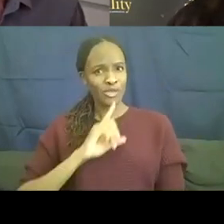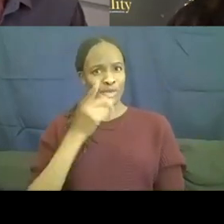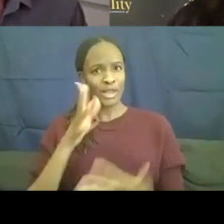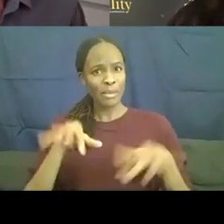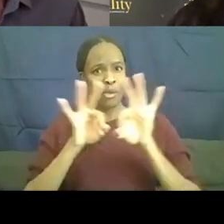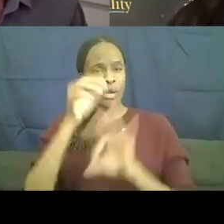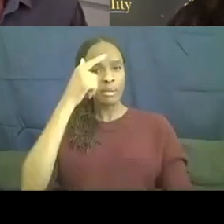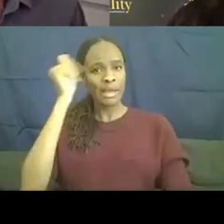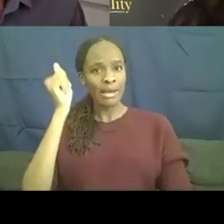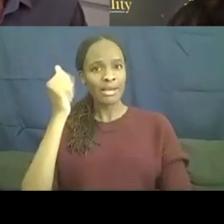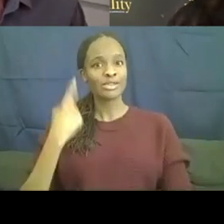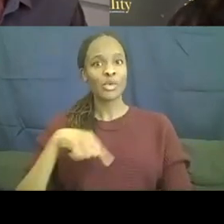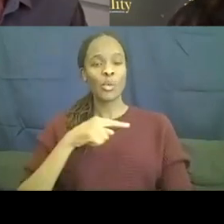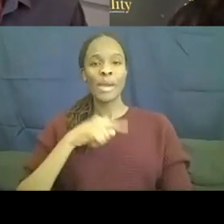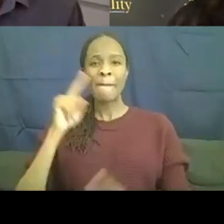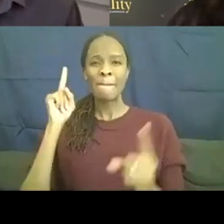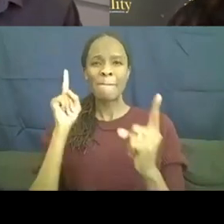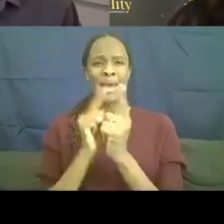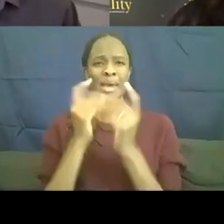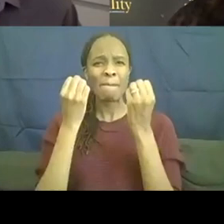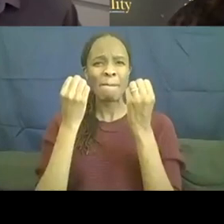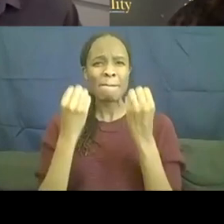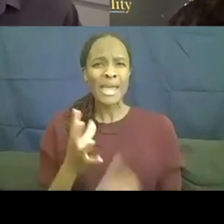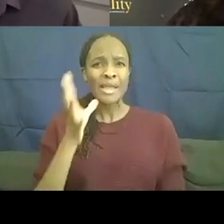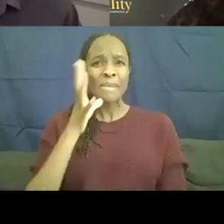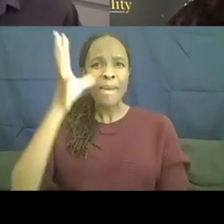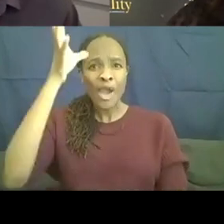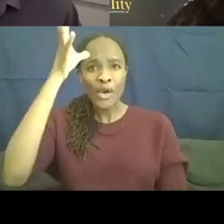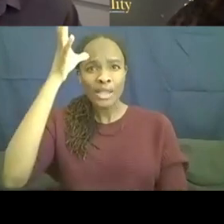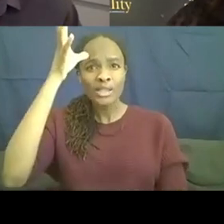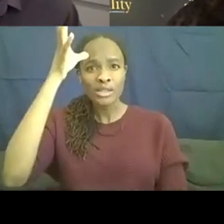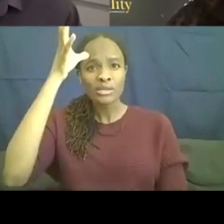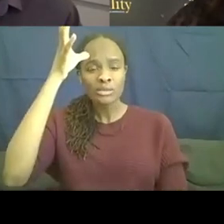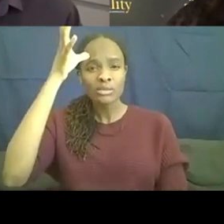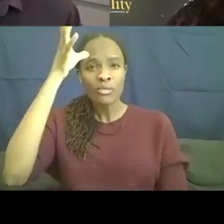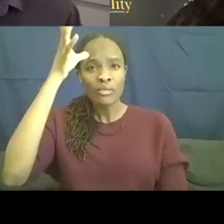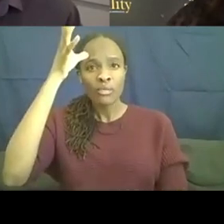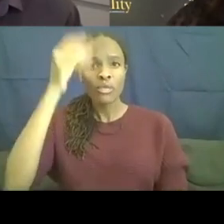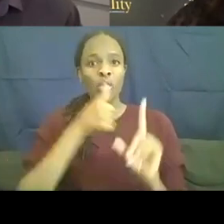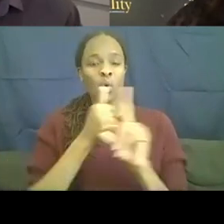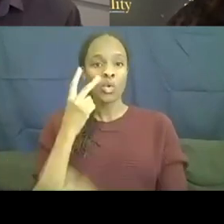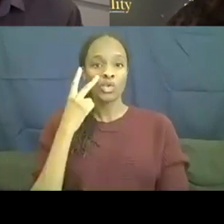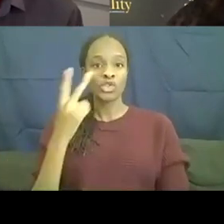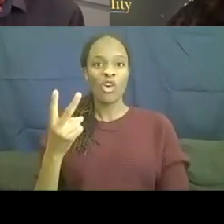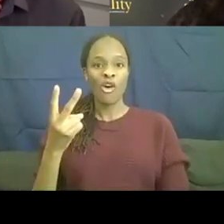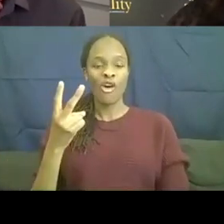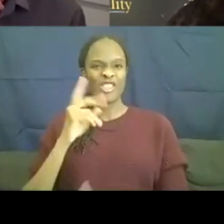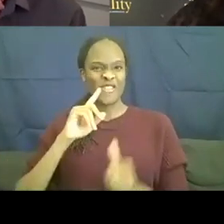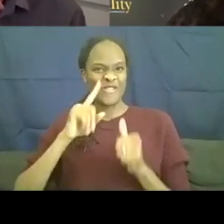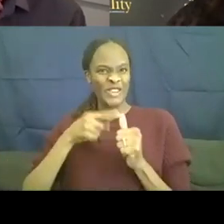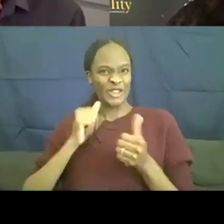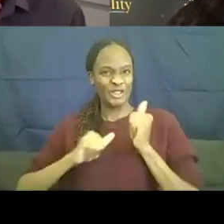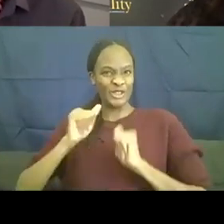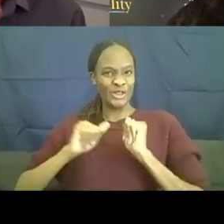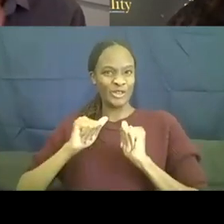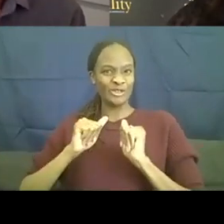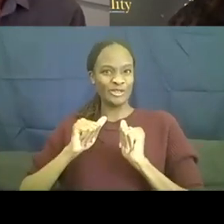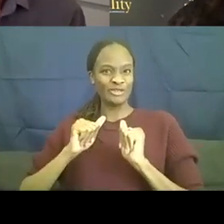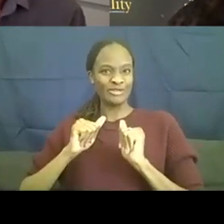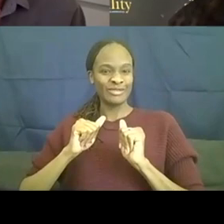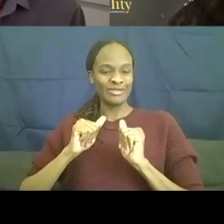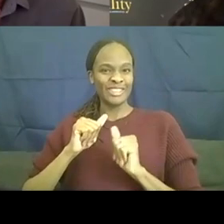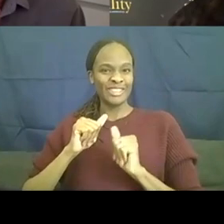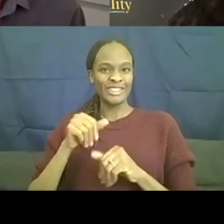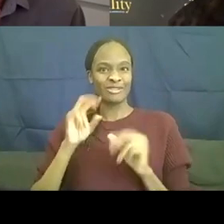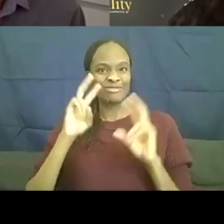because we've met so many parents that have, who saw the original, um, autism, the